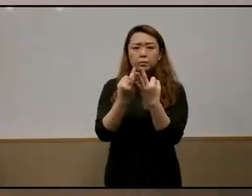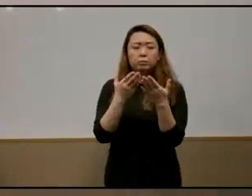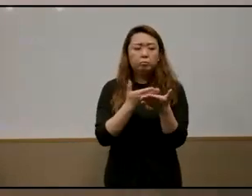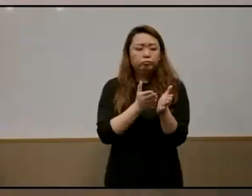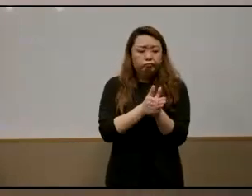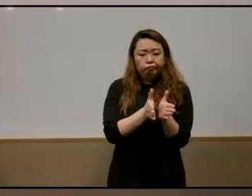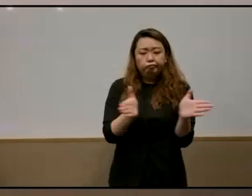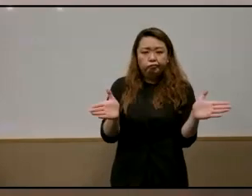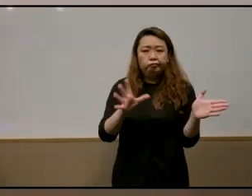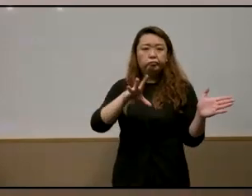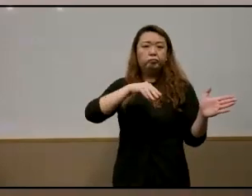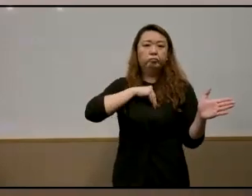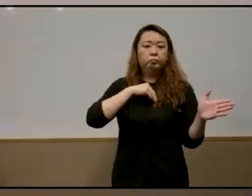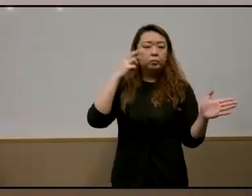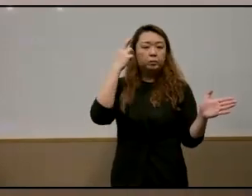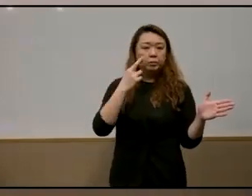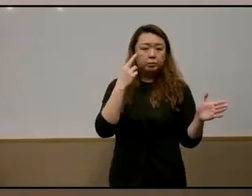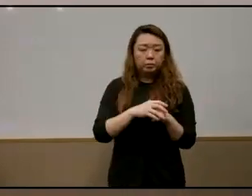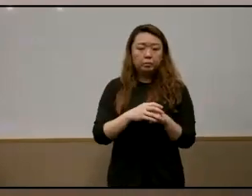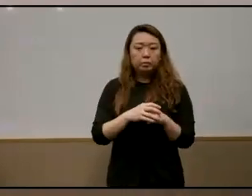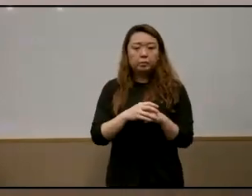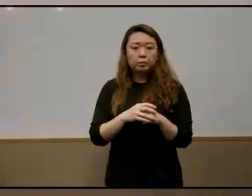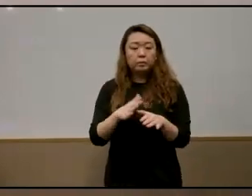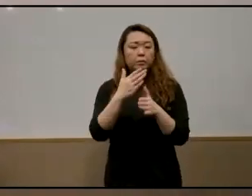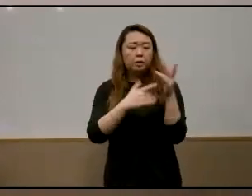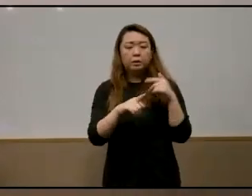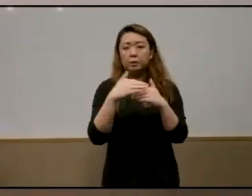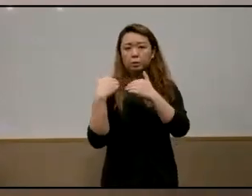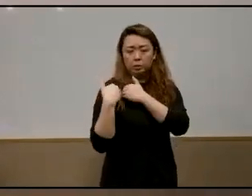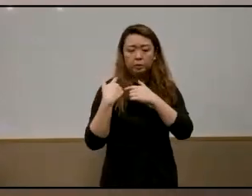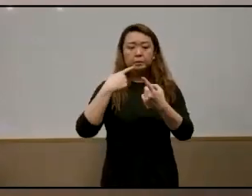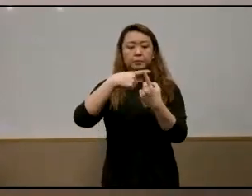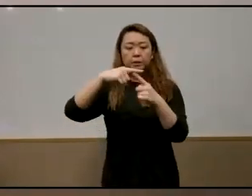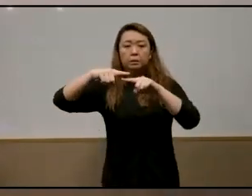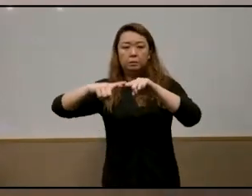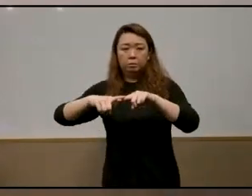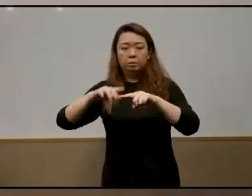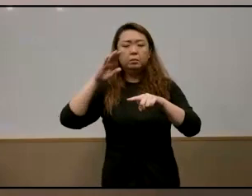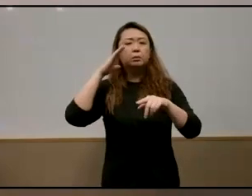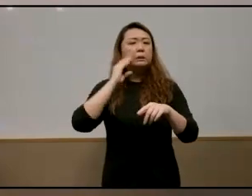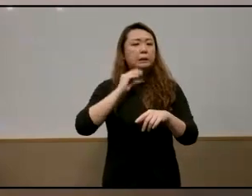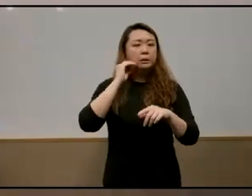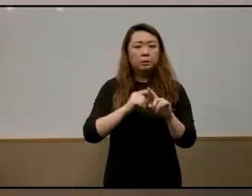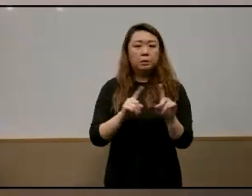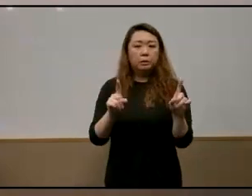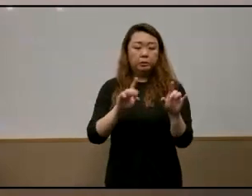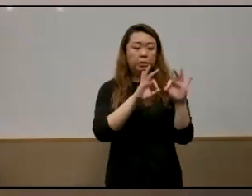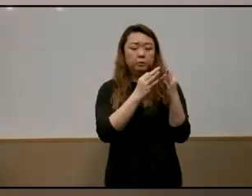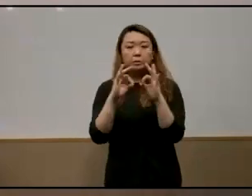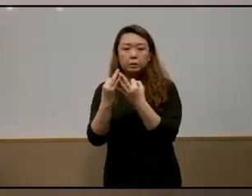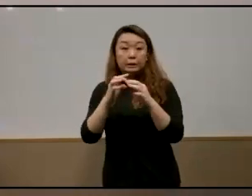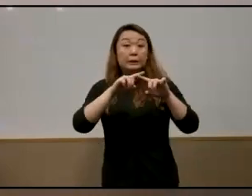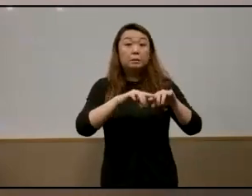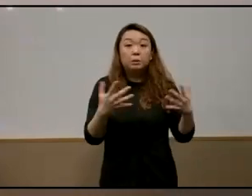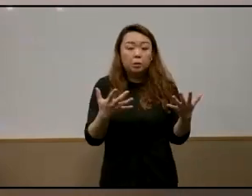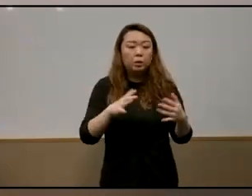chain of reasoning sometimes these relations of responsibility and dependency they were experienced very differently by families depending on